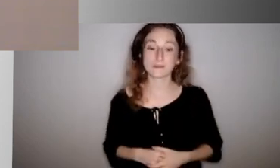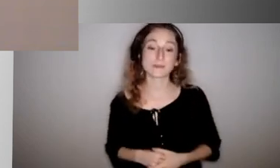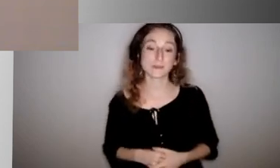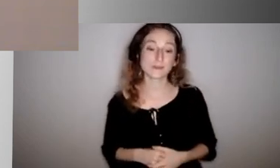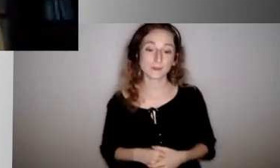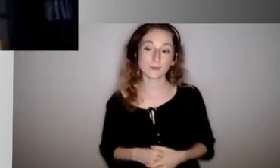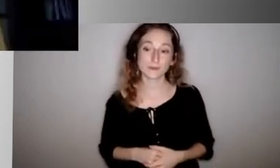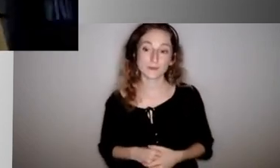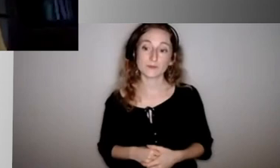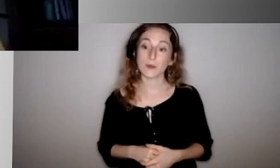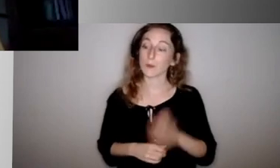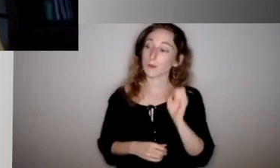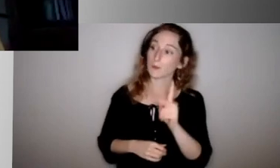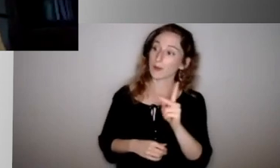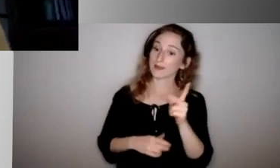And Superintendent Butts?